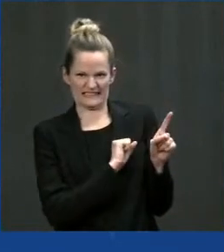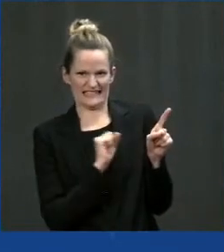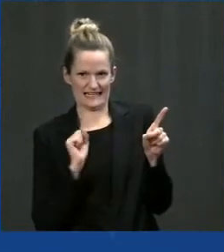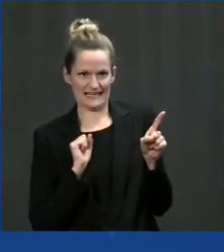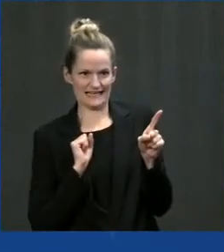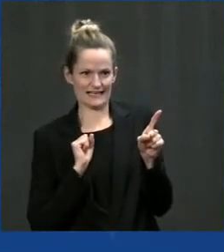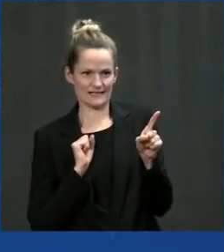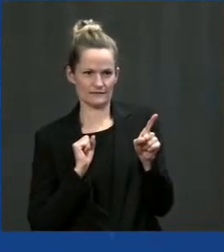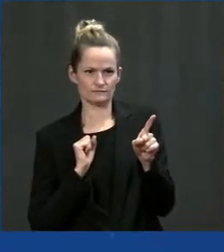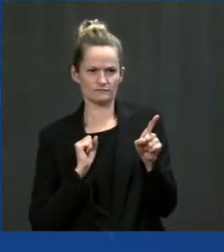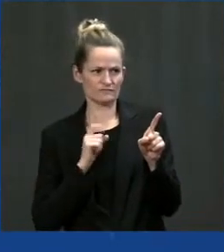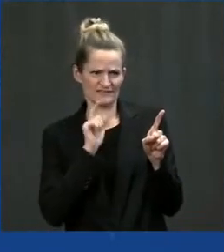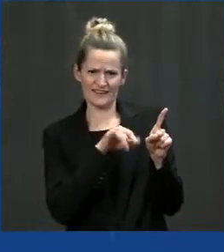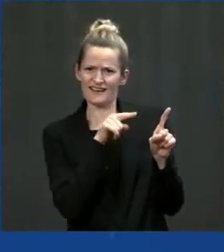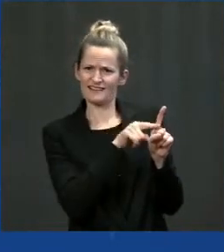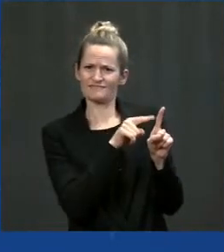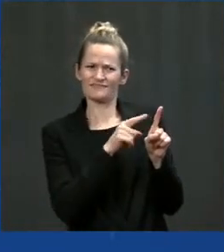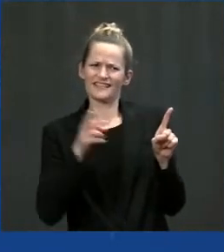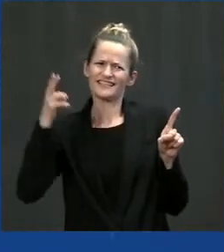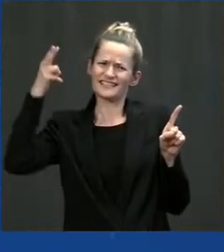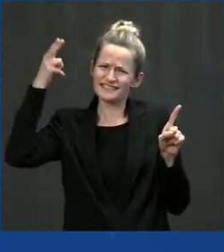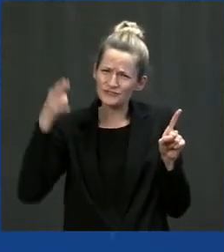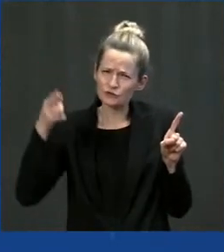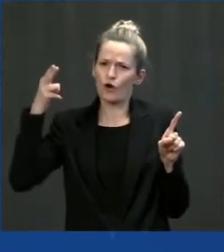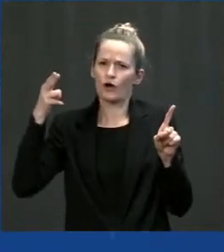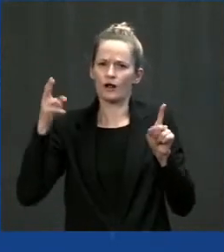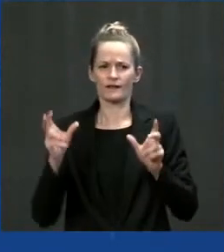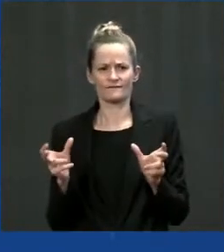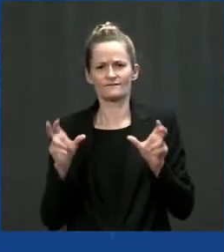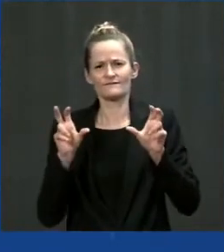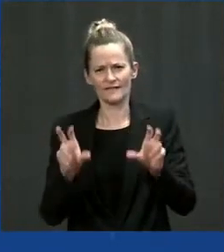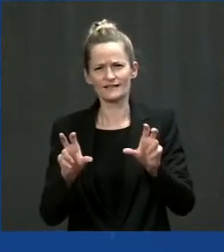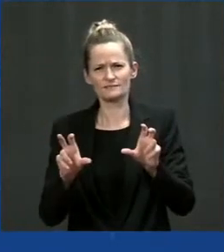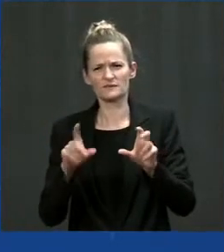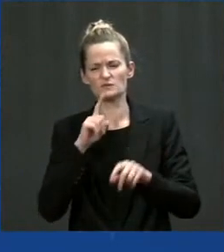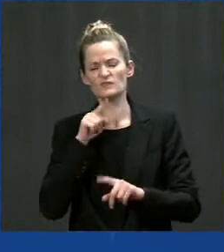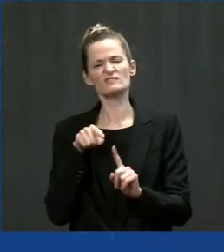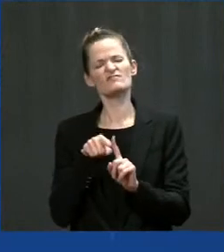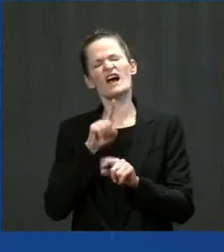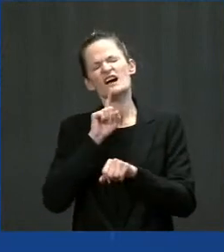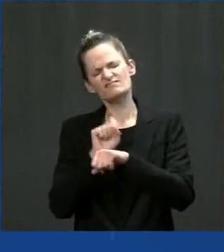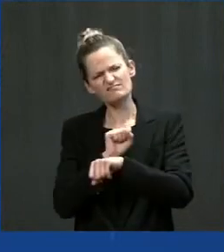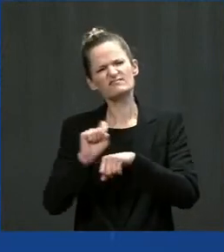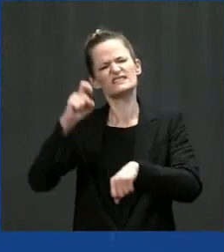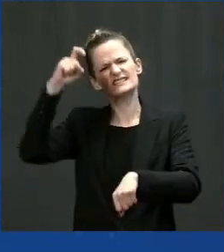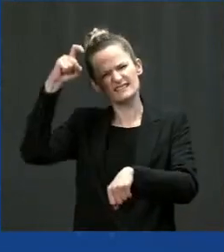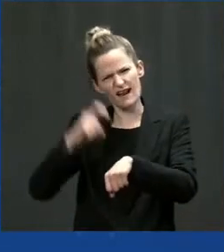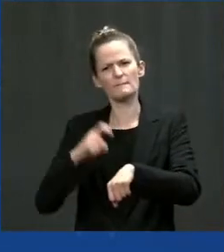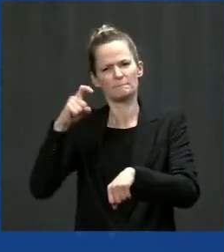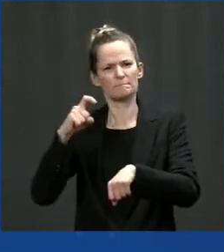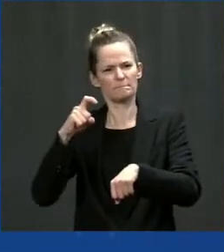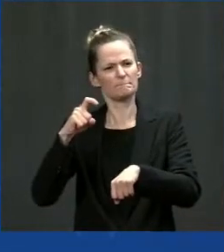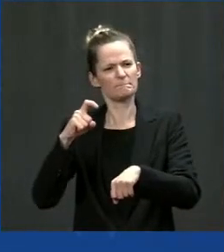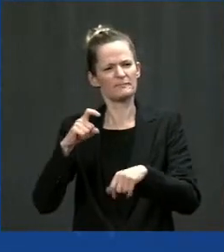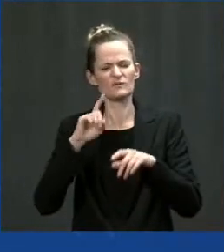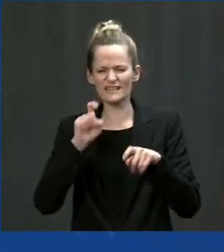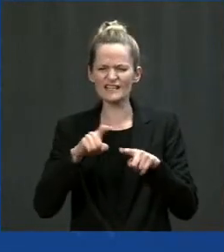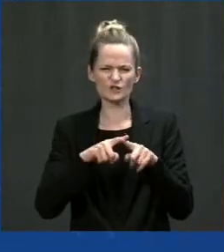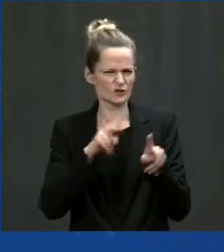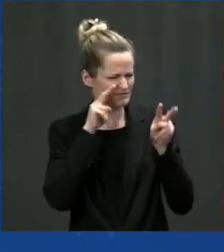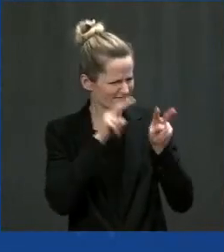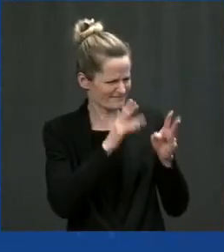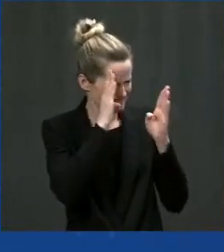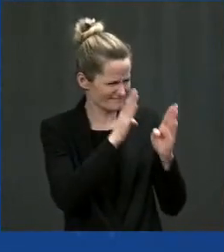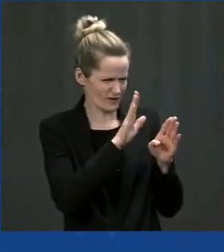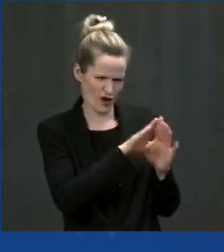what we all know are long overdue new and much needed investments. As Gretchen, when she